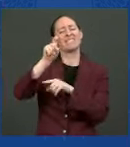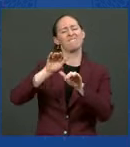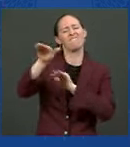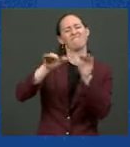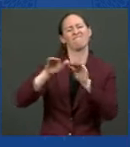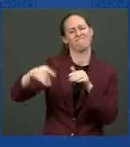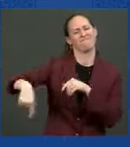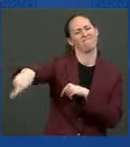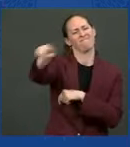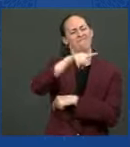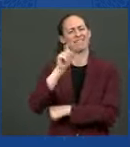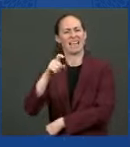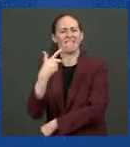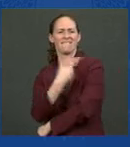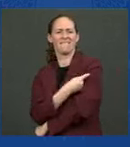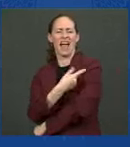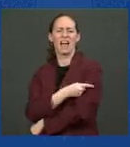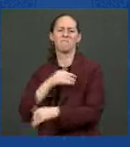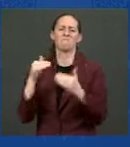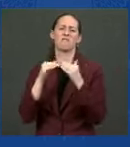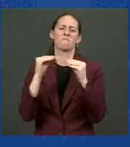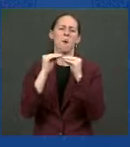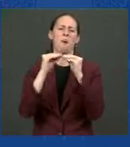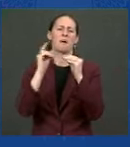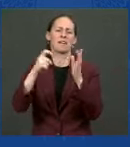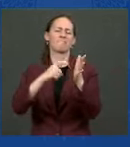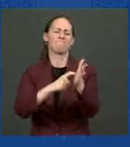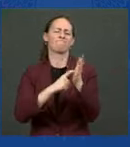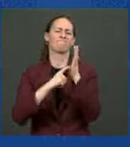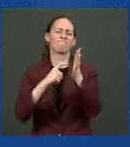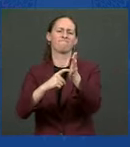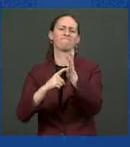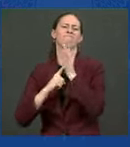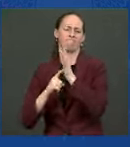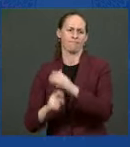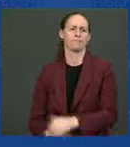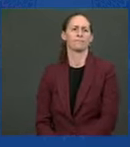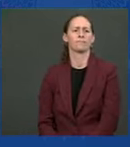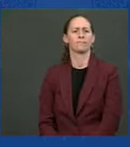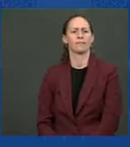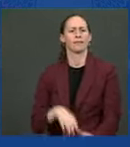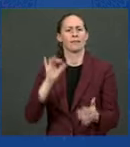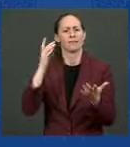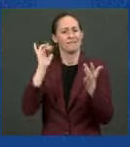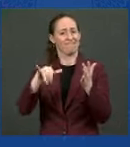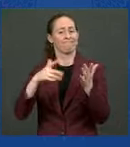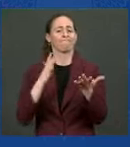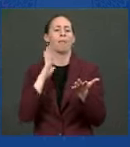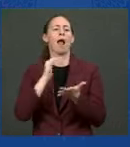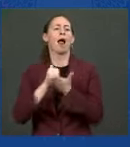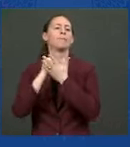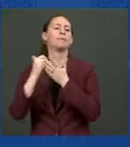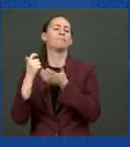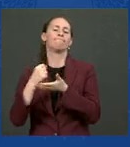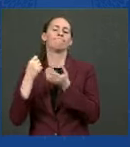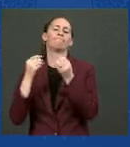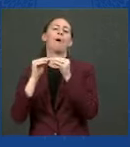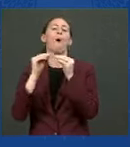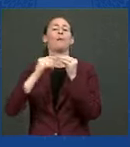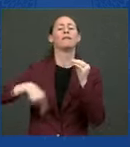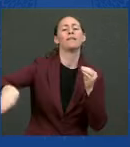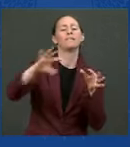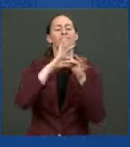governor just said, the most patriotic thing that can be done. The vaccine is safe. It is free,